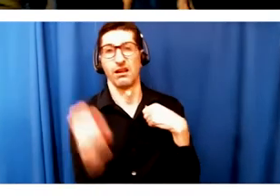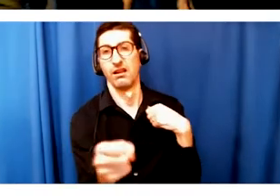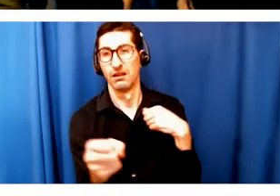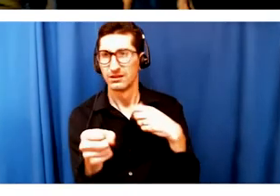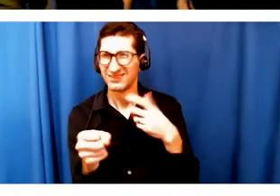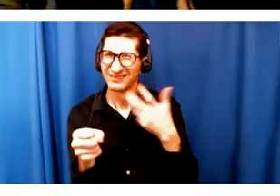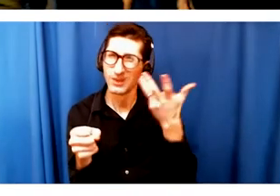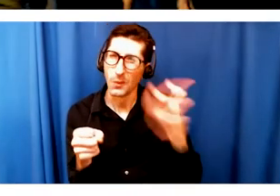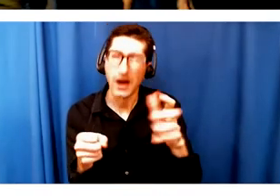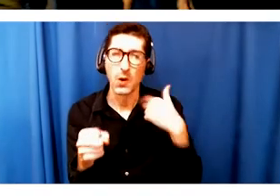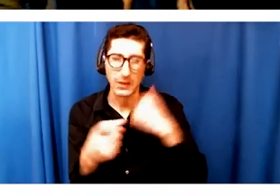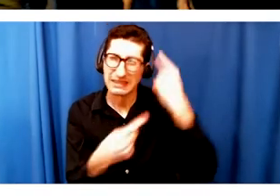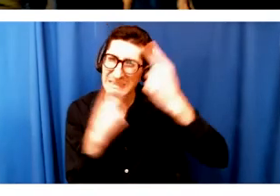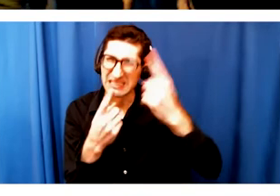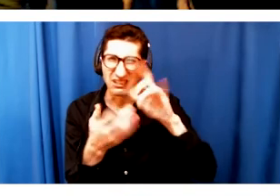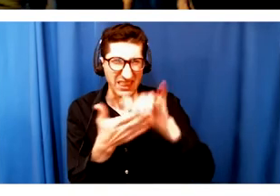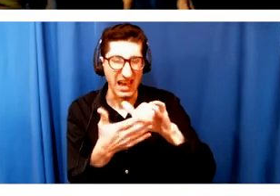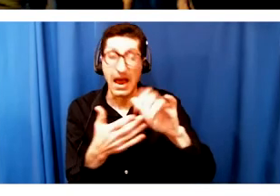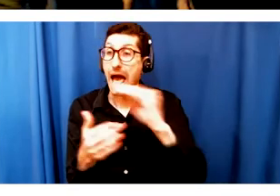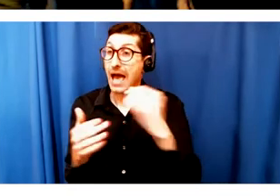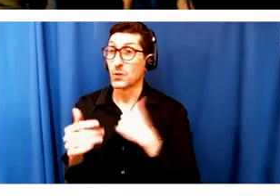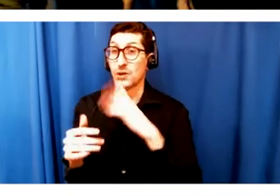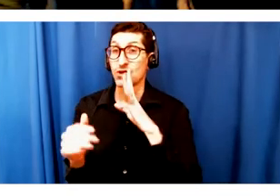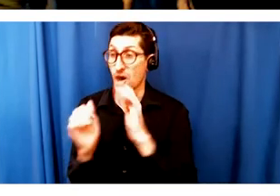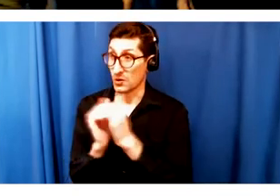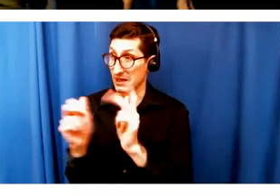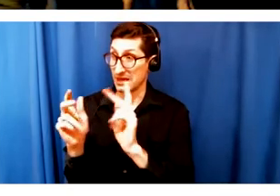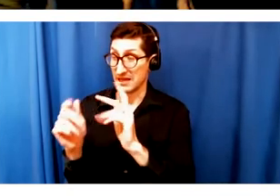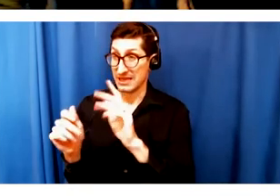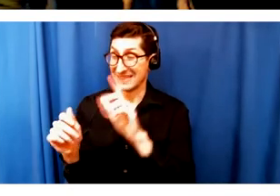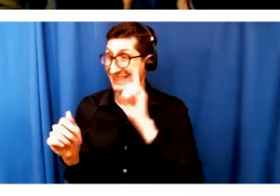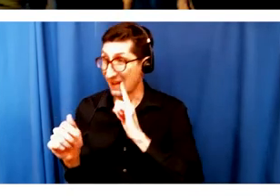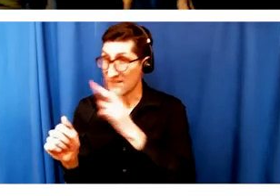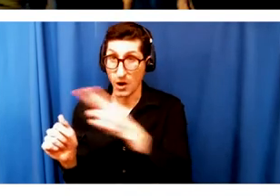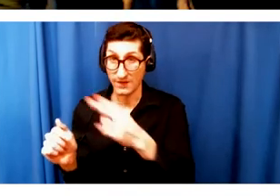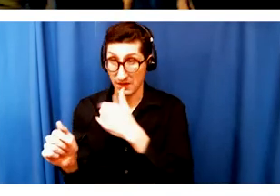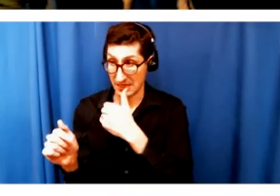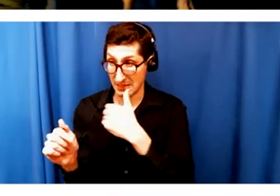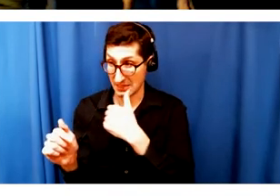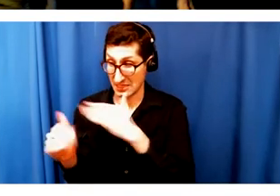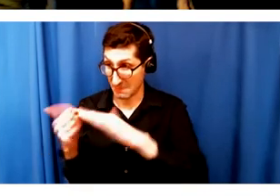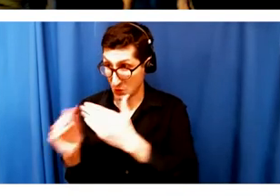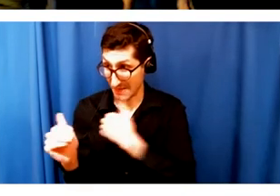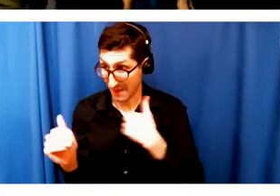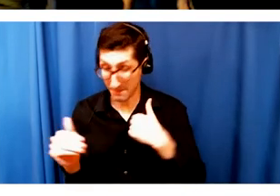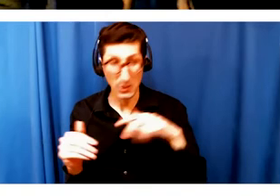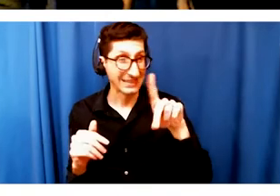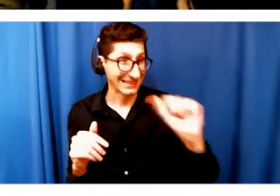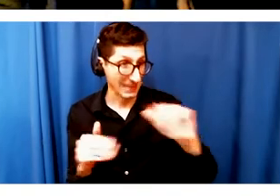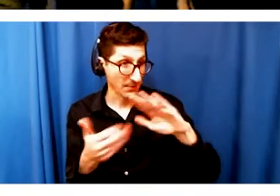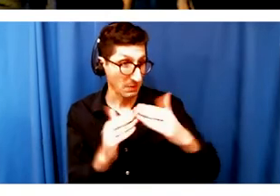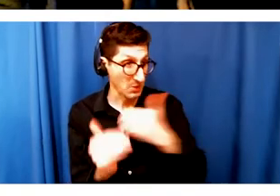members of the deaf, disabled, and hard of hearing communities themselves because they have lived experiences that, you know,